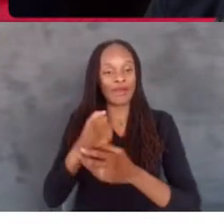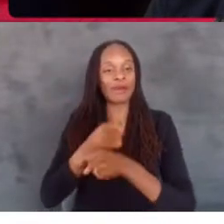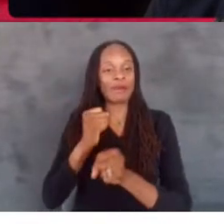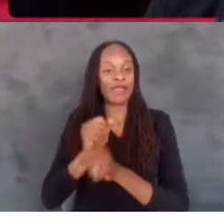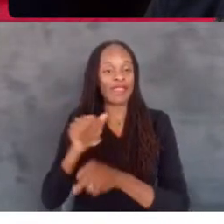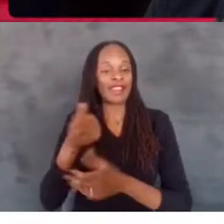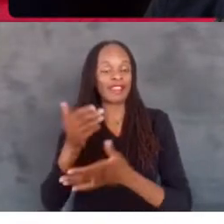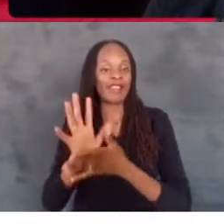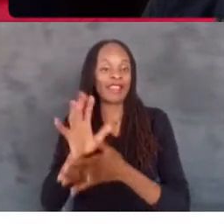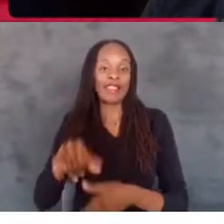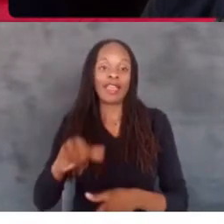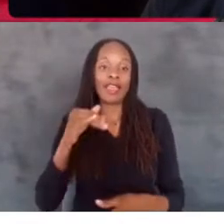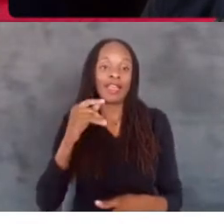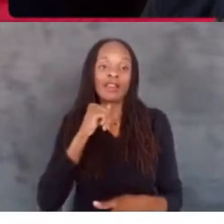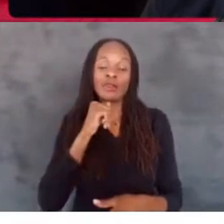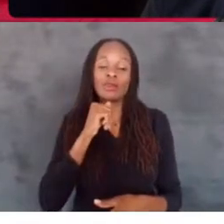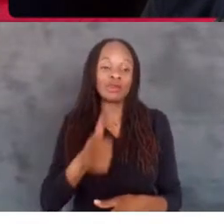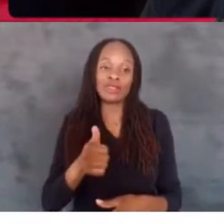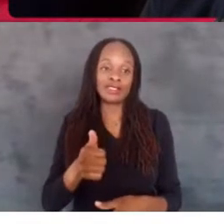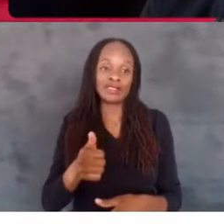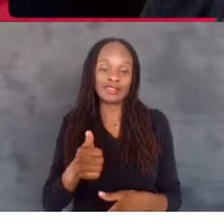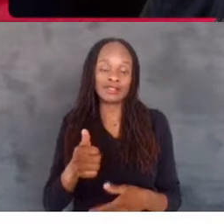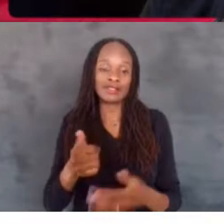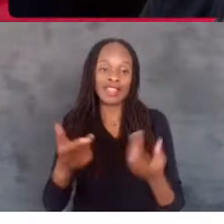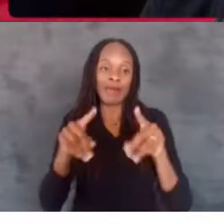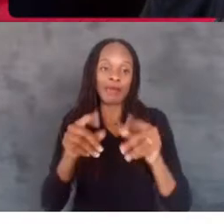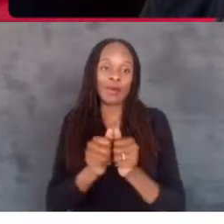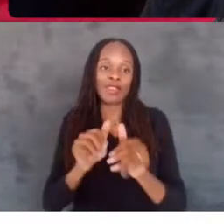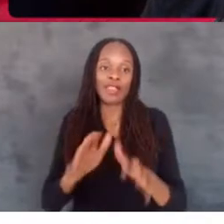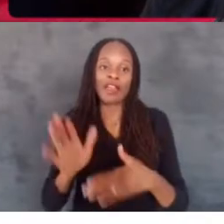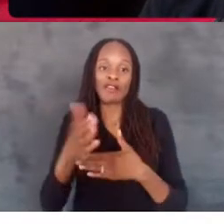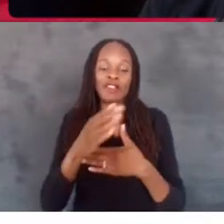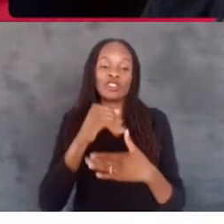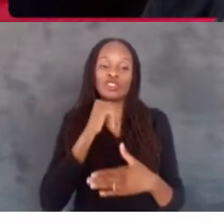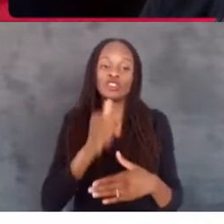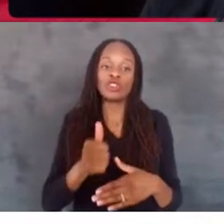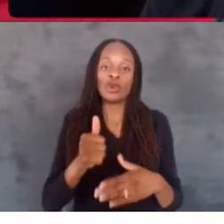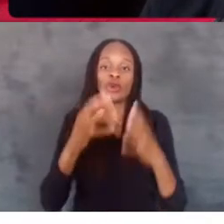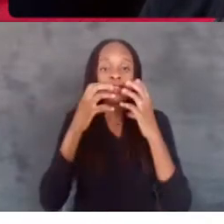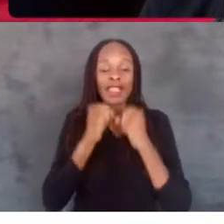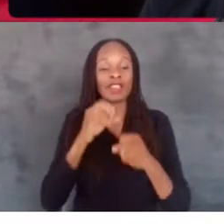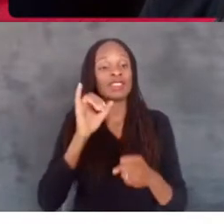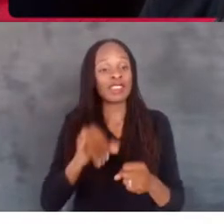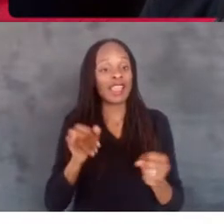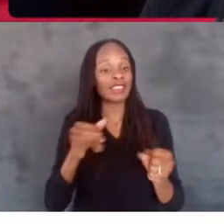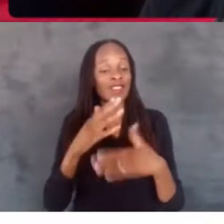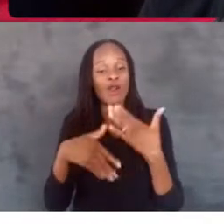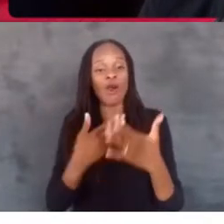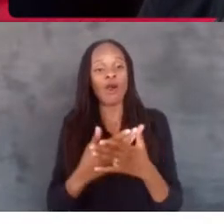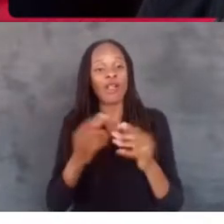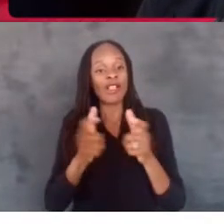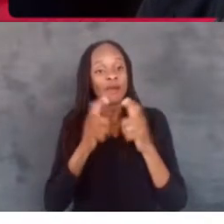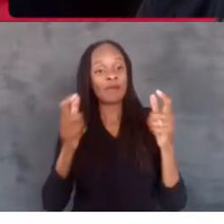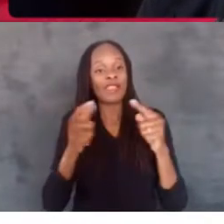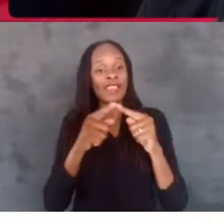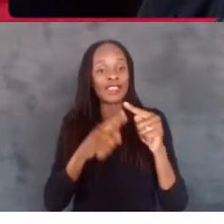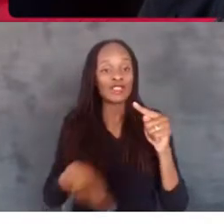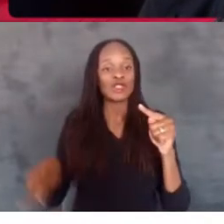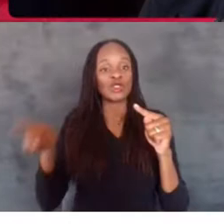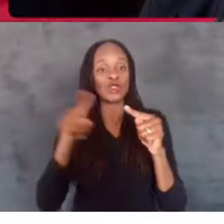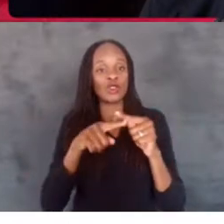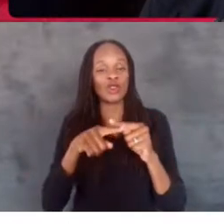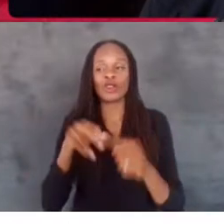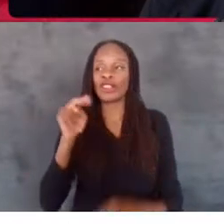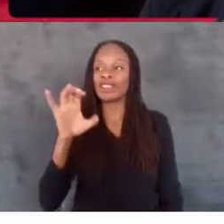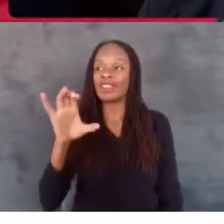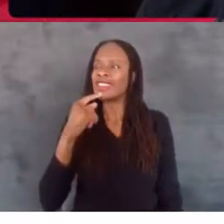happened without Fish Don't Care. So it's all a big circle. That is amazing. Well, thank